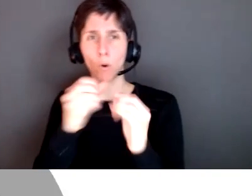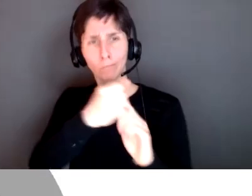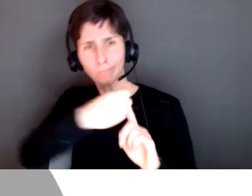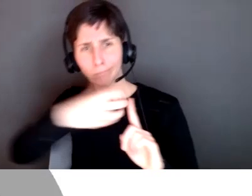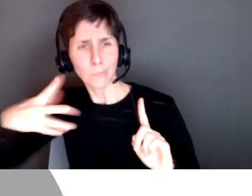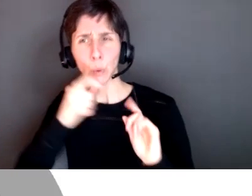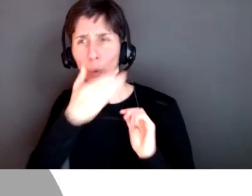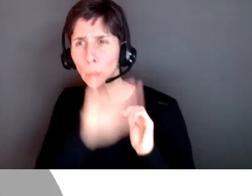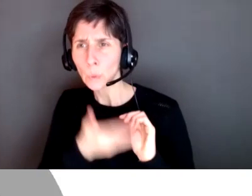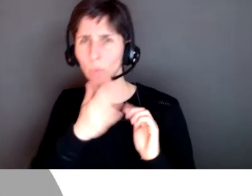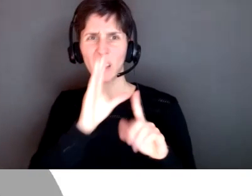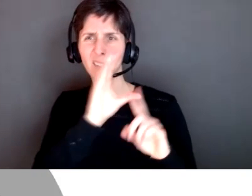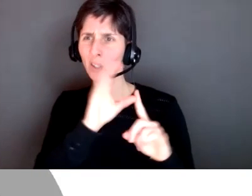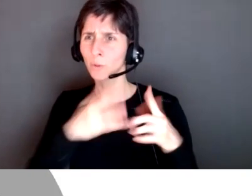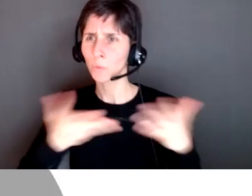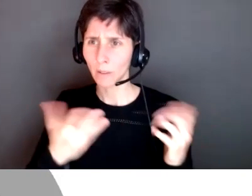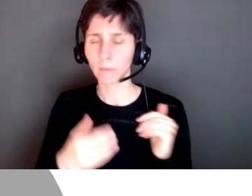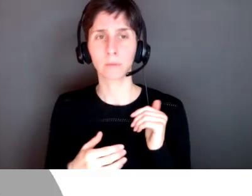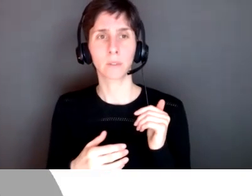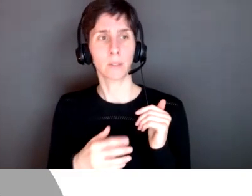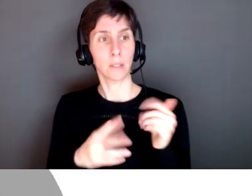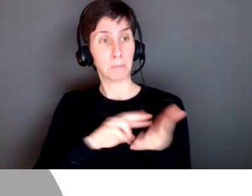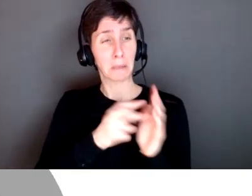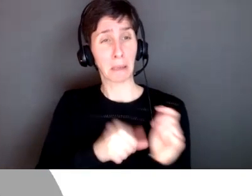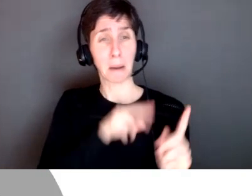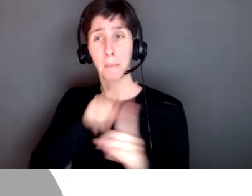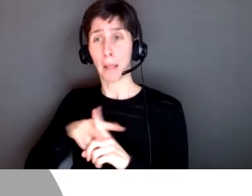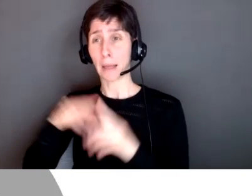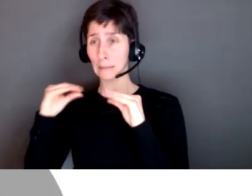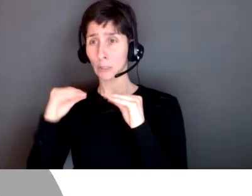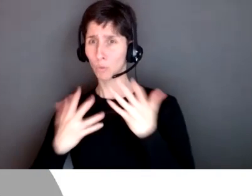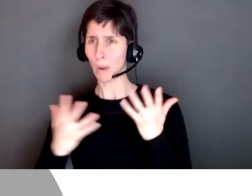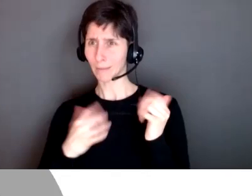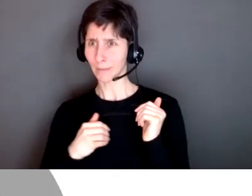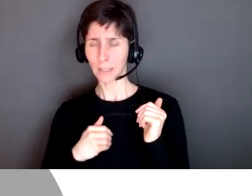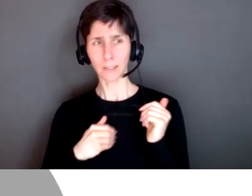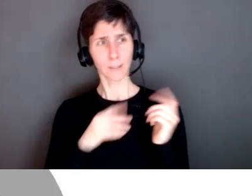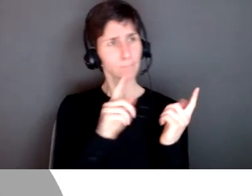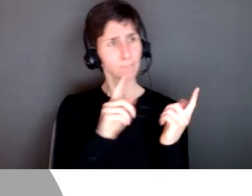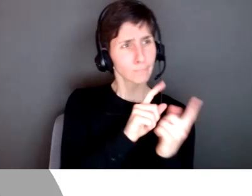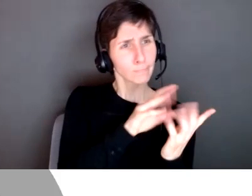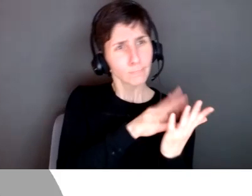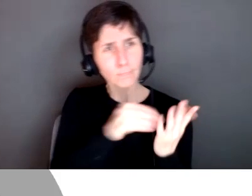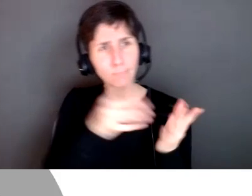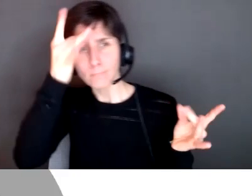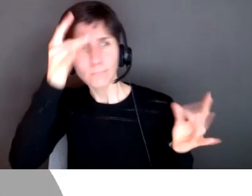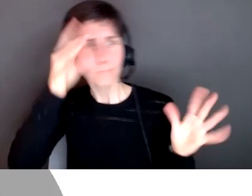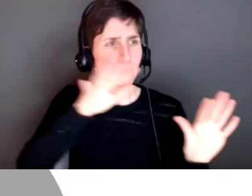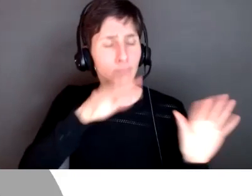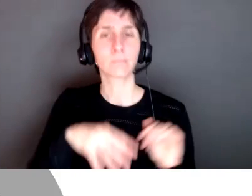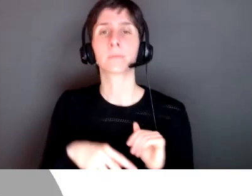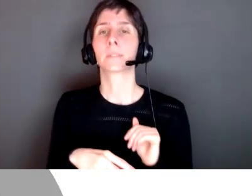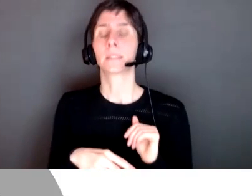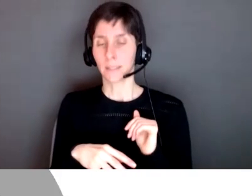some ideas on what you can include to your to your classroom um this is